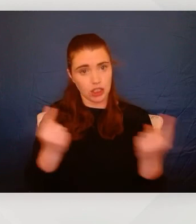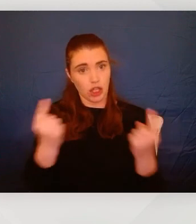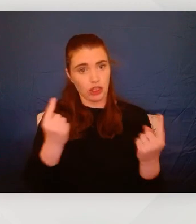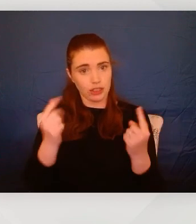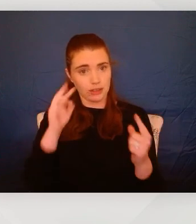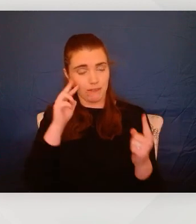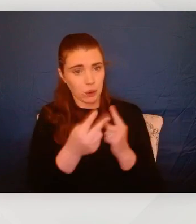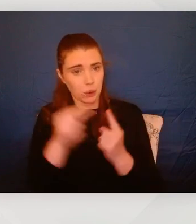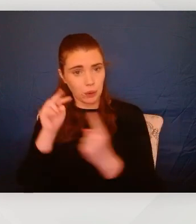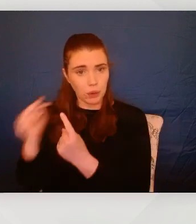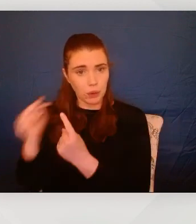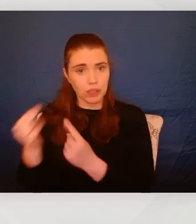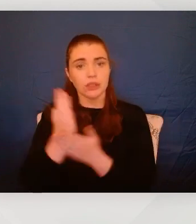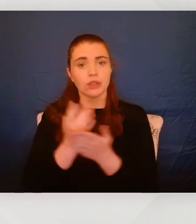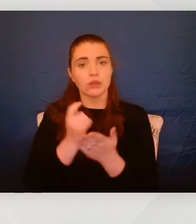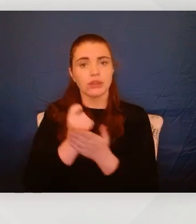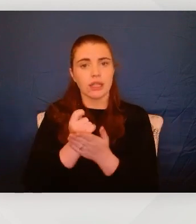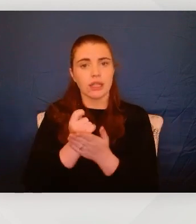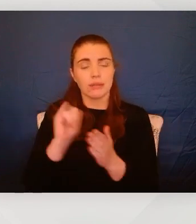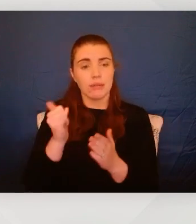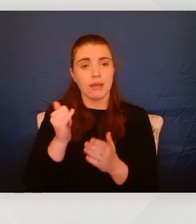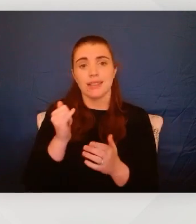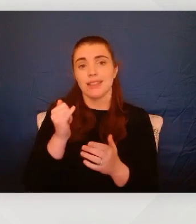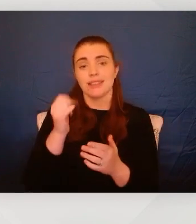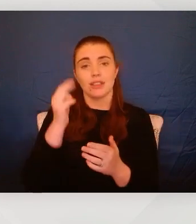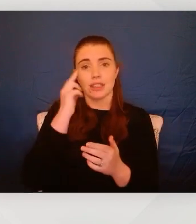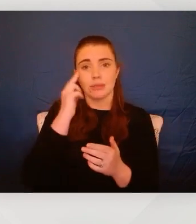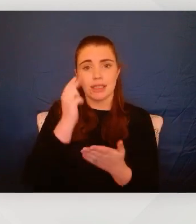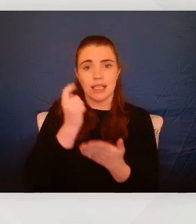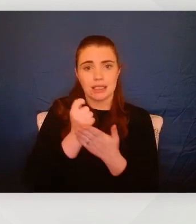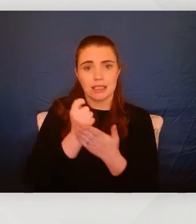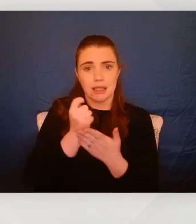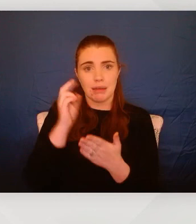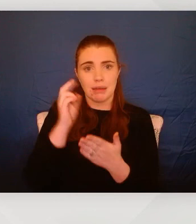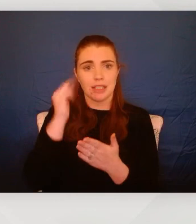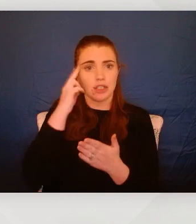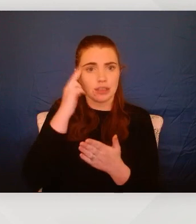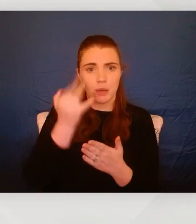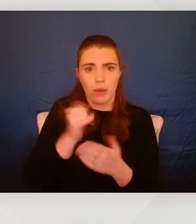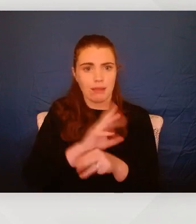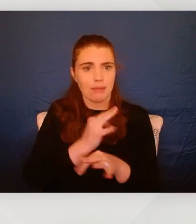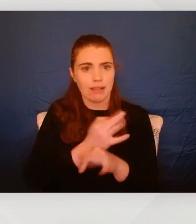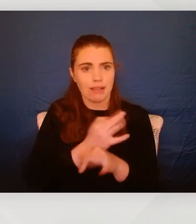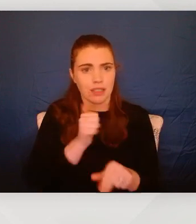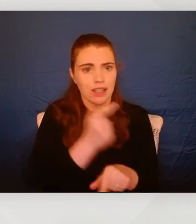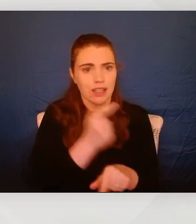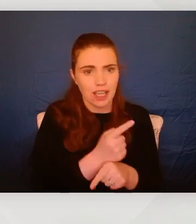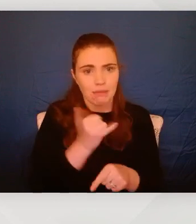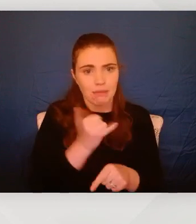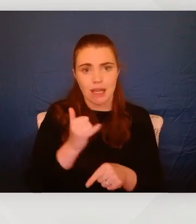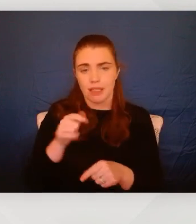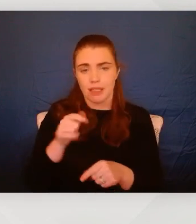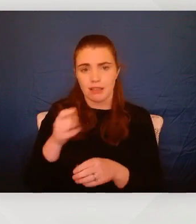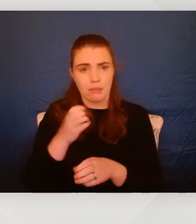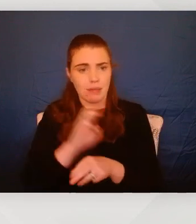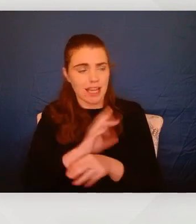So in some cases, it might be understandable at a point in time where a parent wasn't available. They might have had maybe a sibling who had a significant illness and